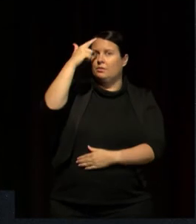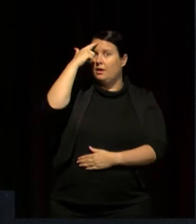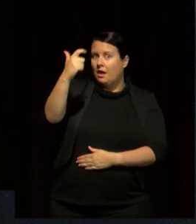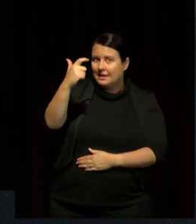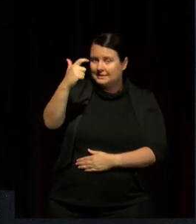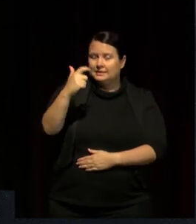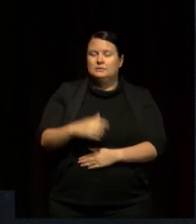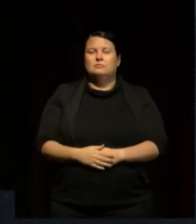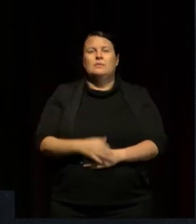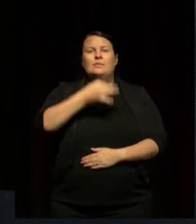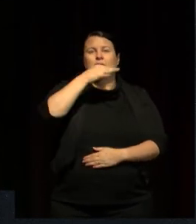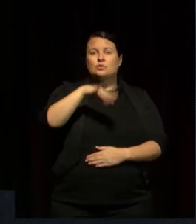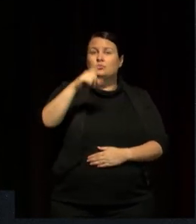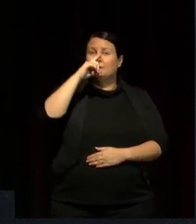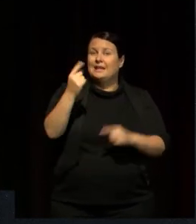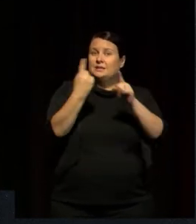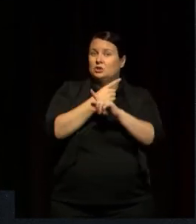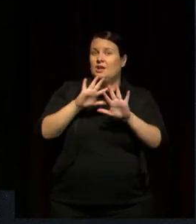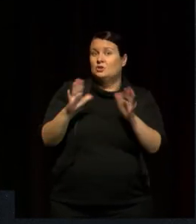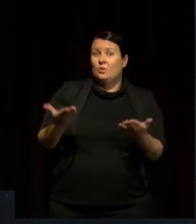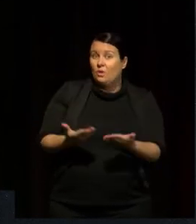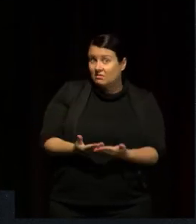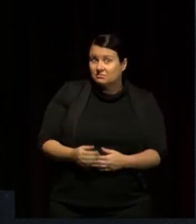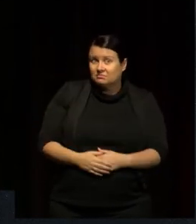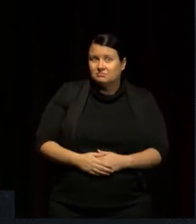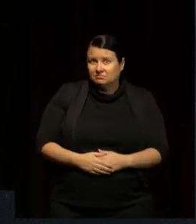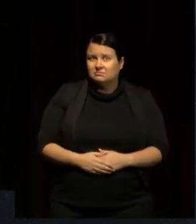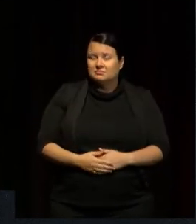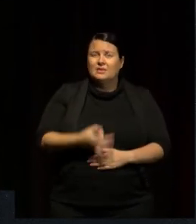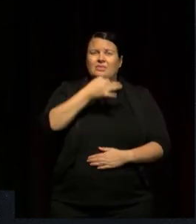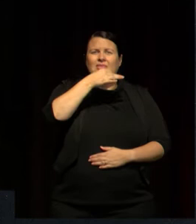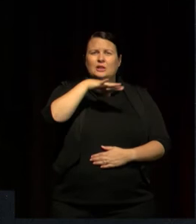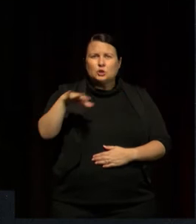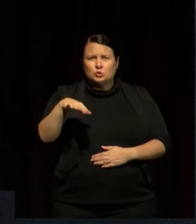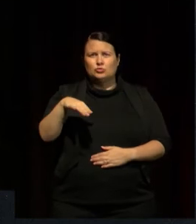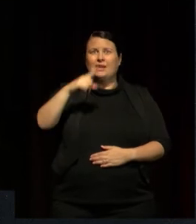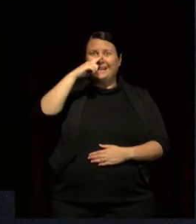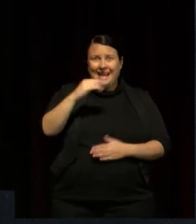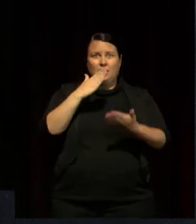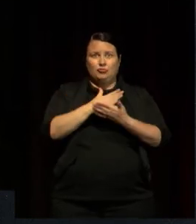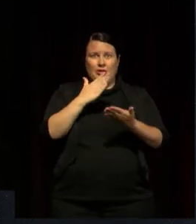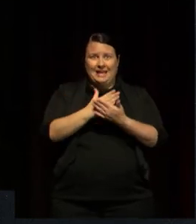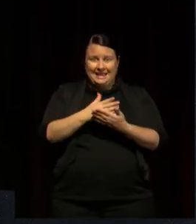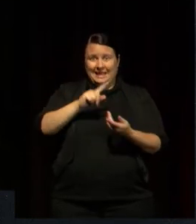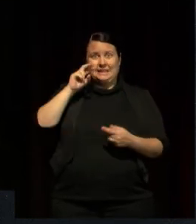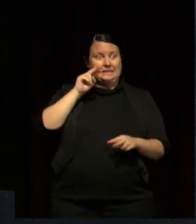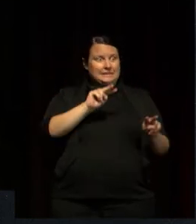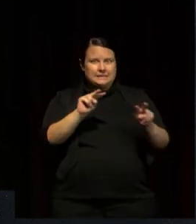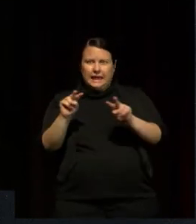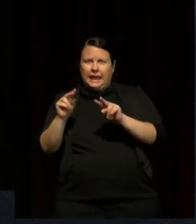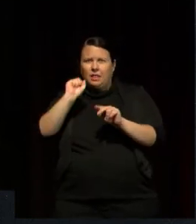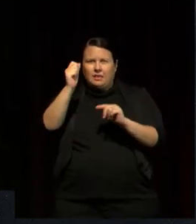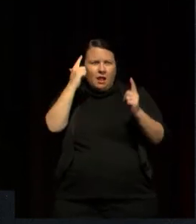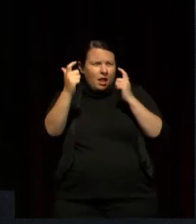children can change the world, that children are active agents for social change, and that they have great